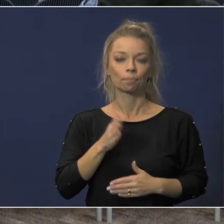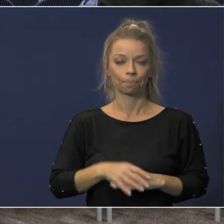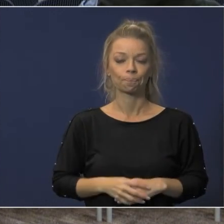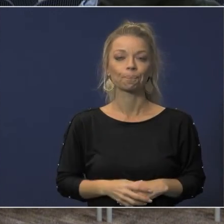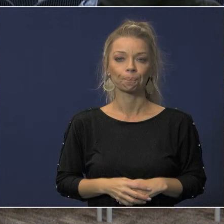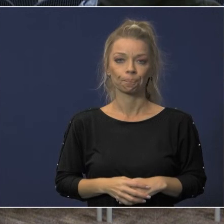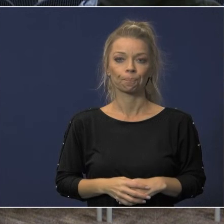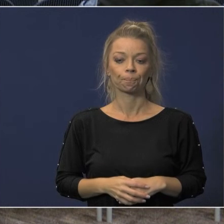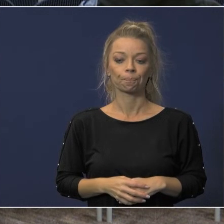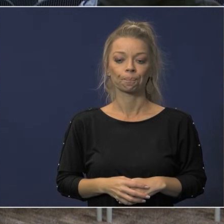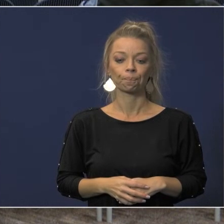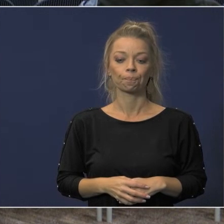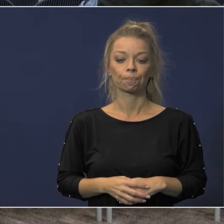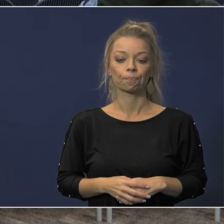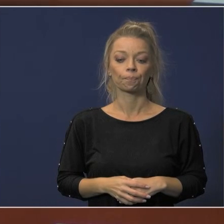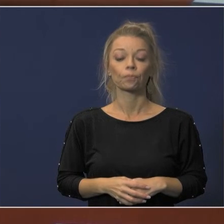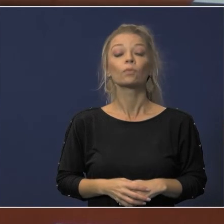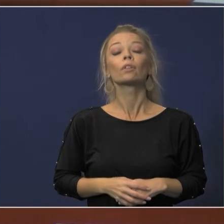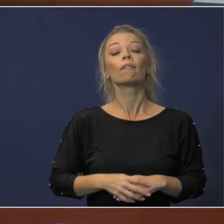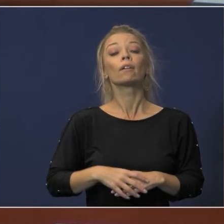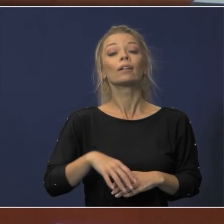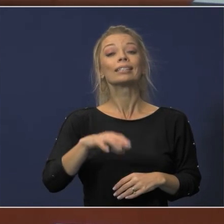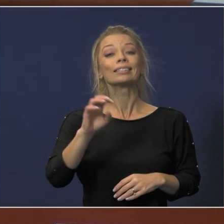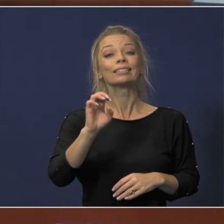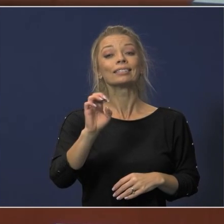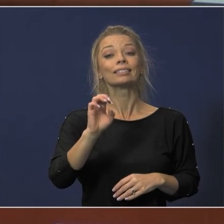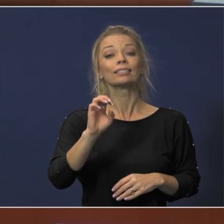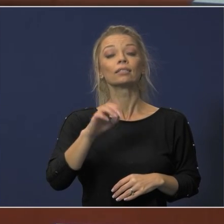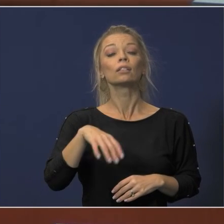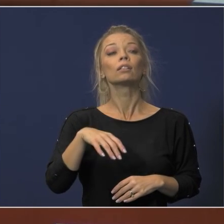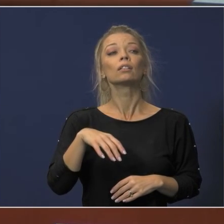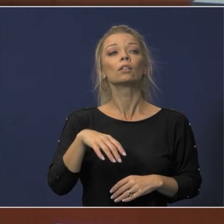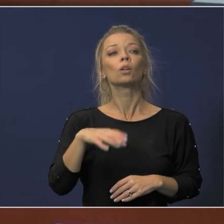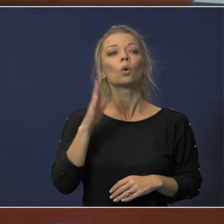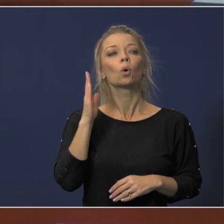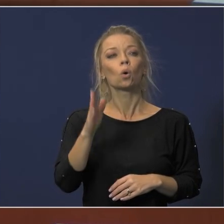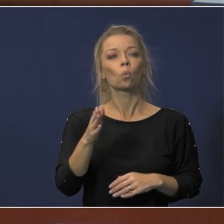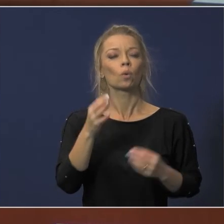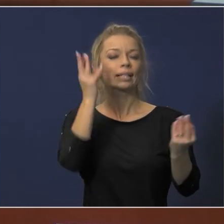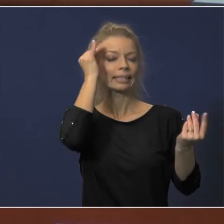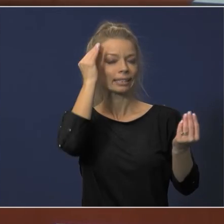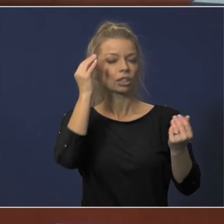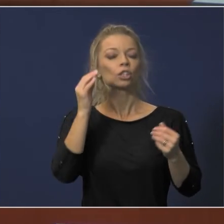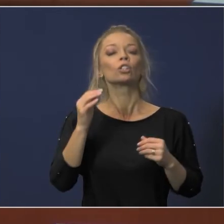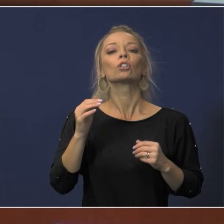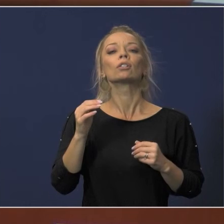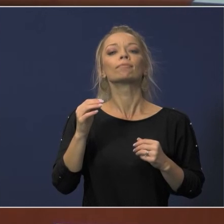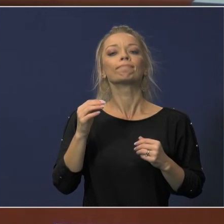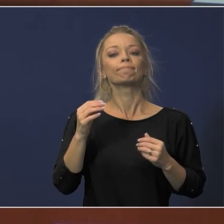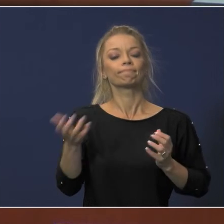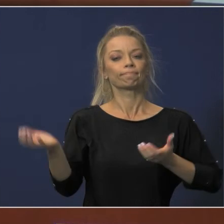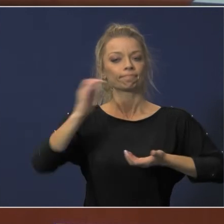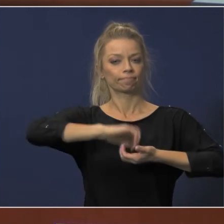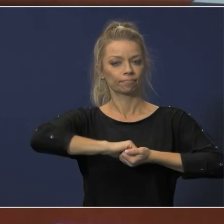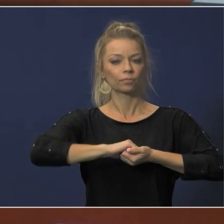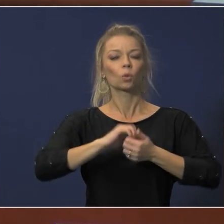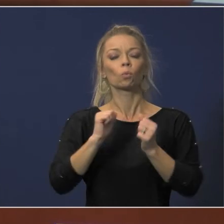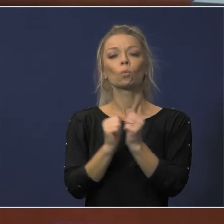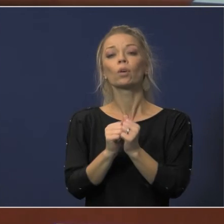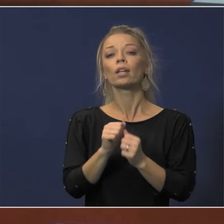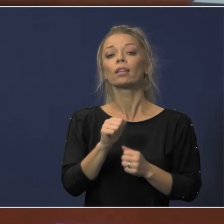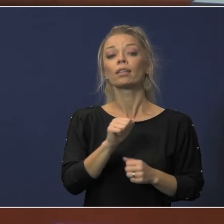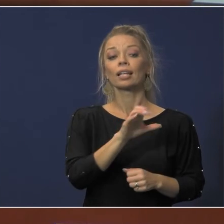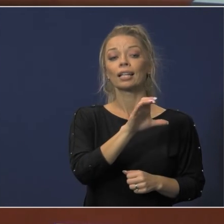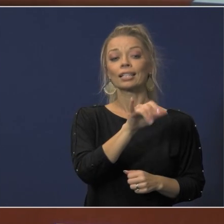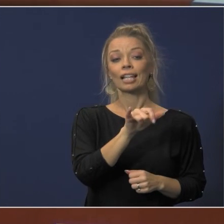11e the board will consider approving the memorandum of understanding between cypress fairbanks isd and william marsh rice university